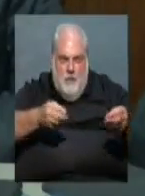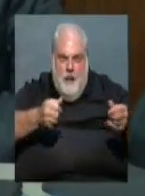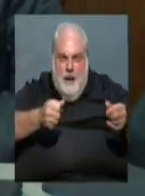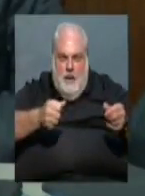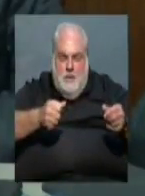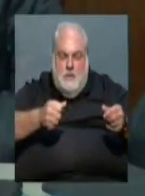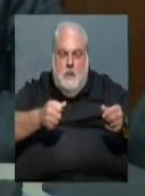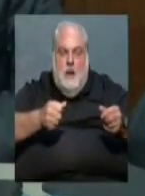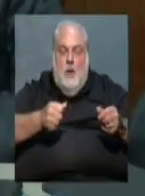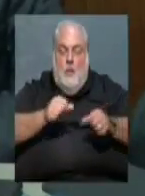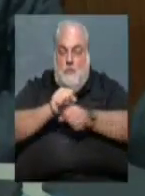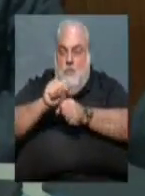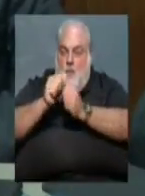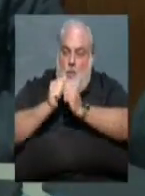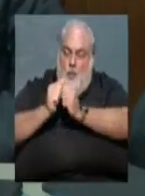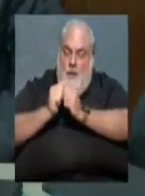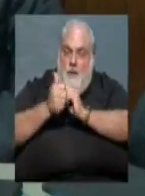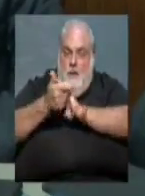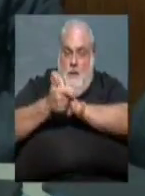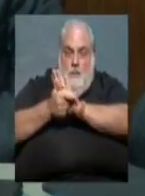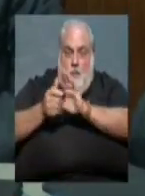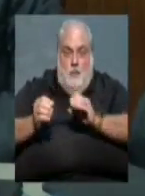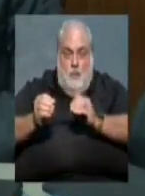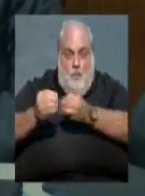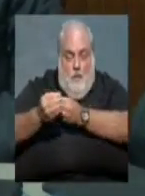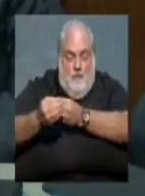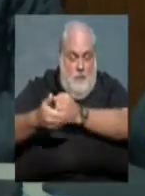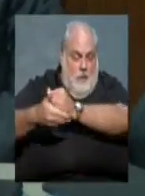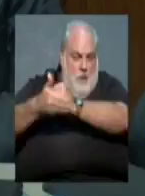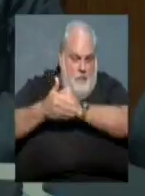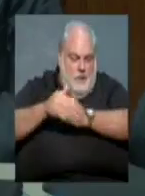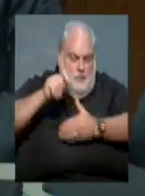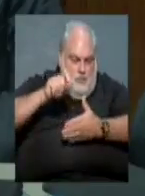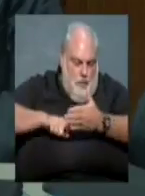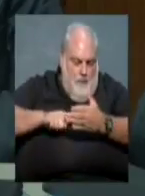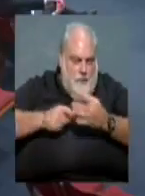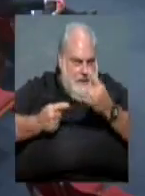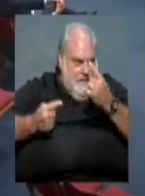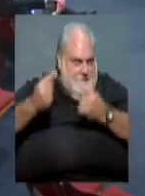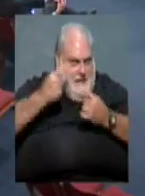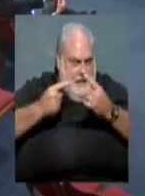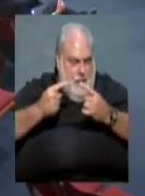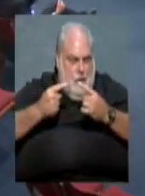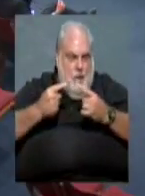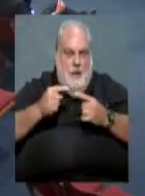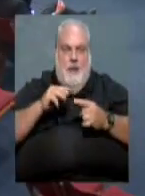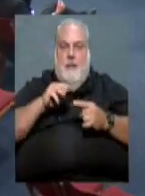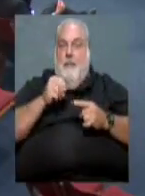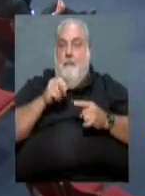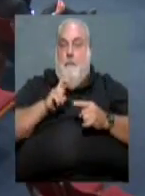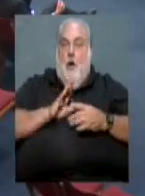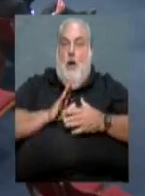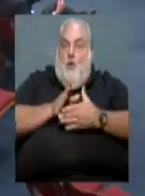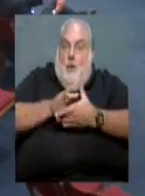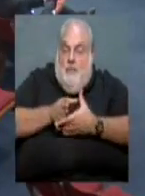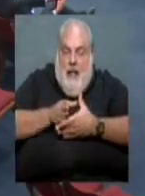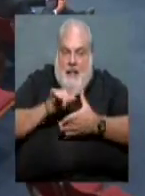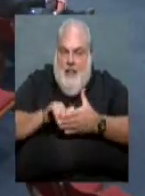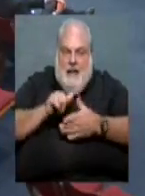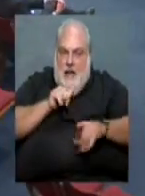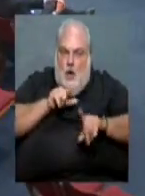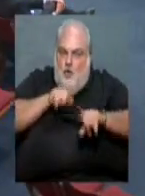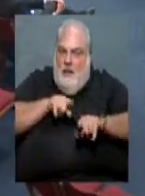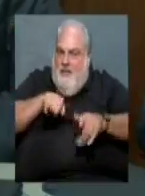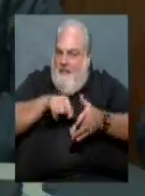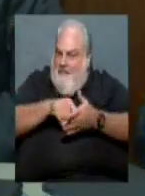Tom's office to craft an ordinance for the board to consider. But I don't think that's addressing this issue. No, I